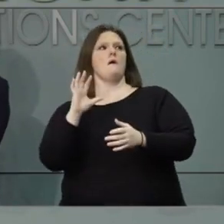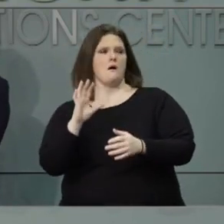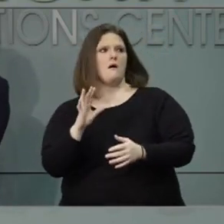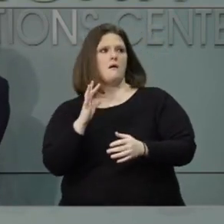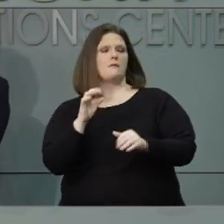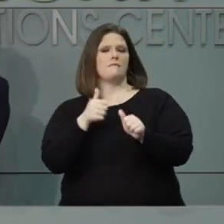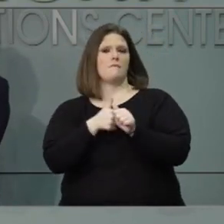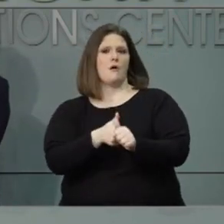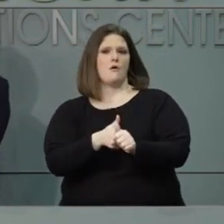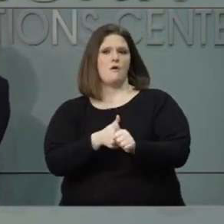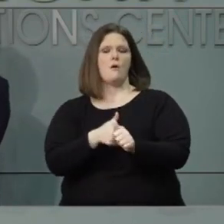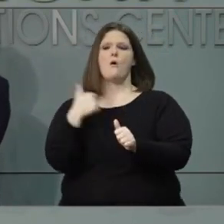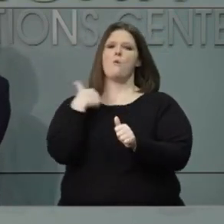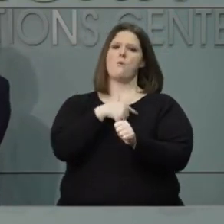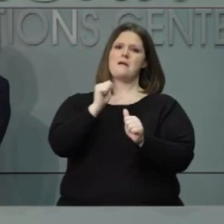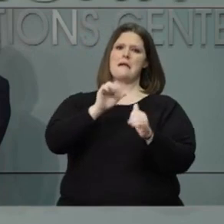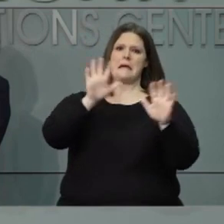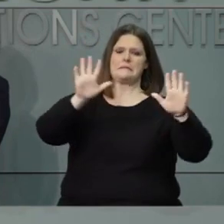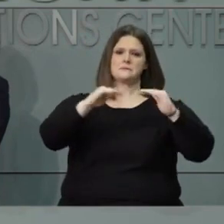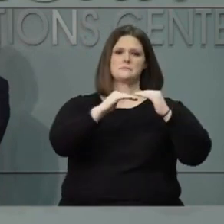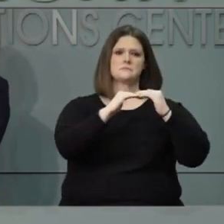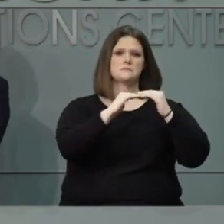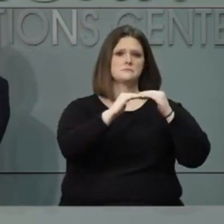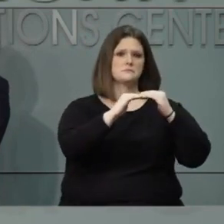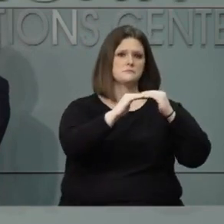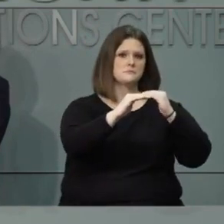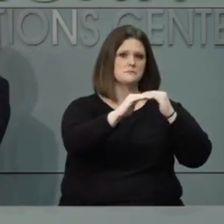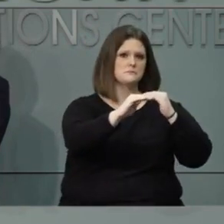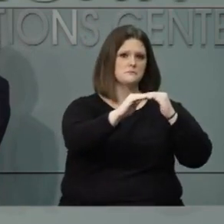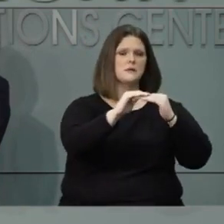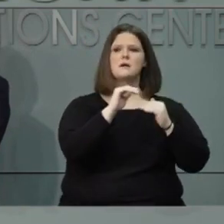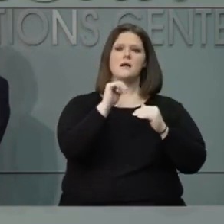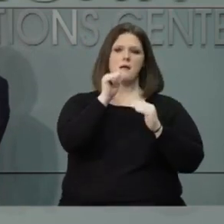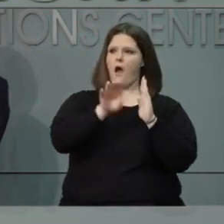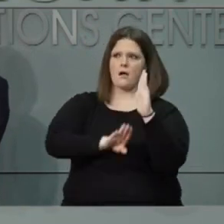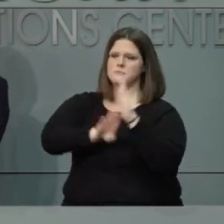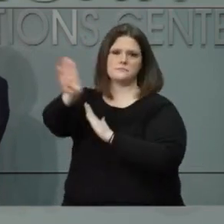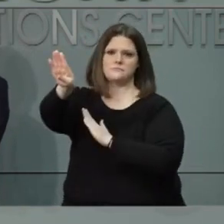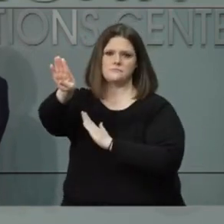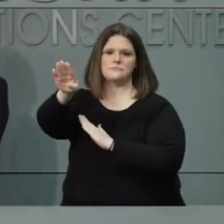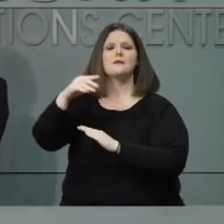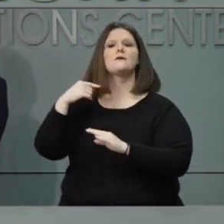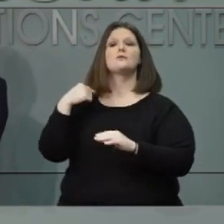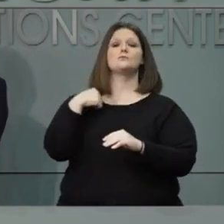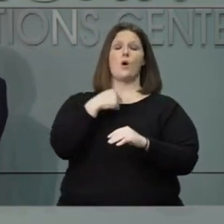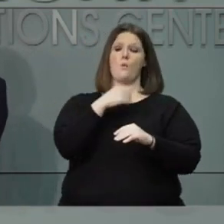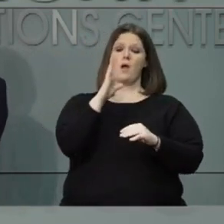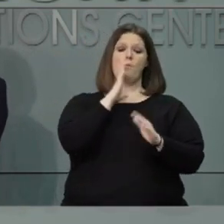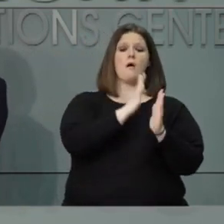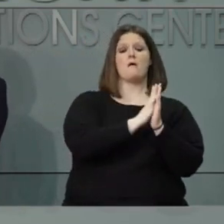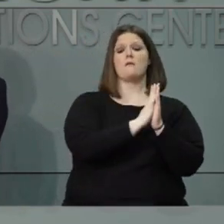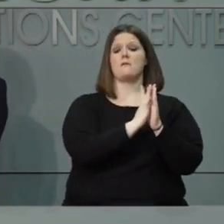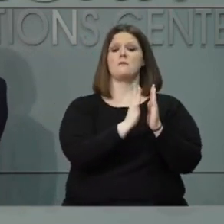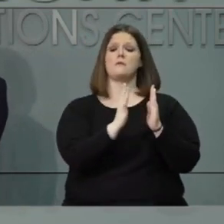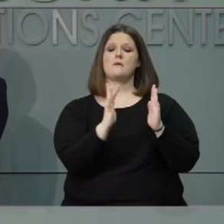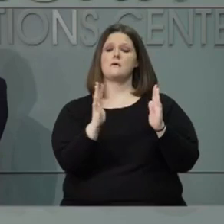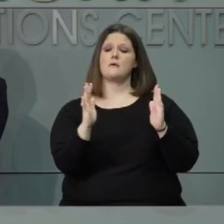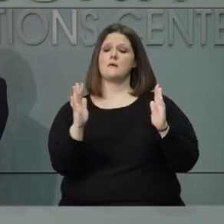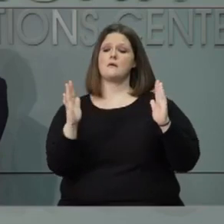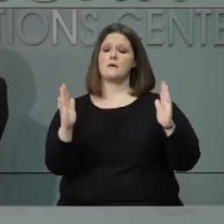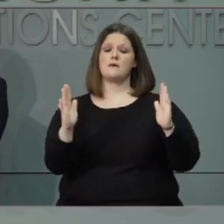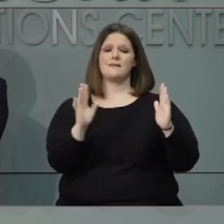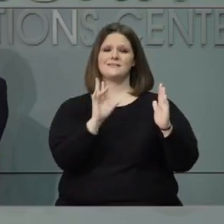with restrictions. And we're going to be looking at the next seven to 14 days to determine if these things are